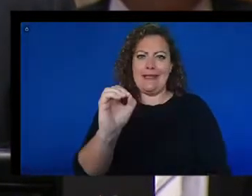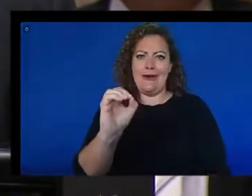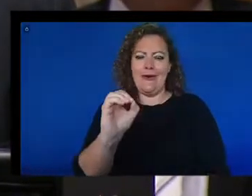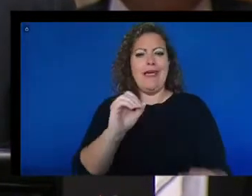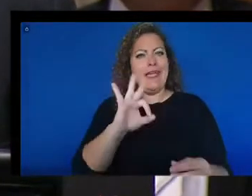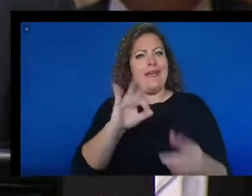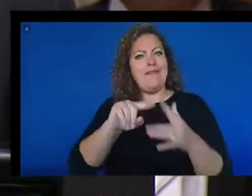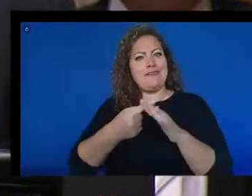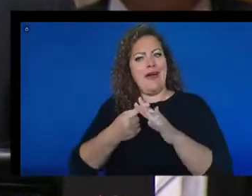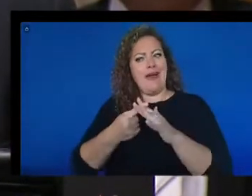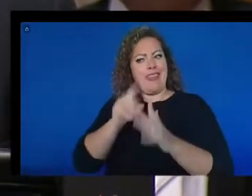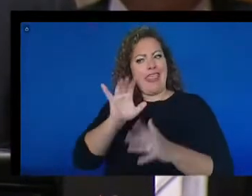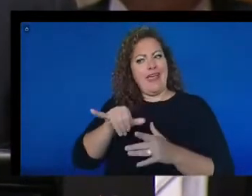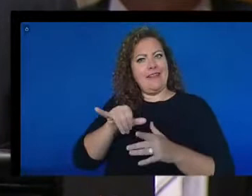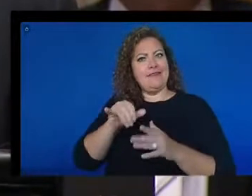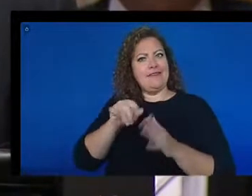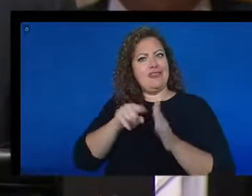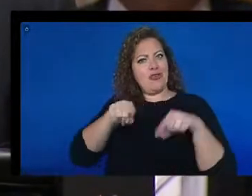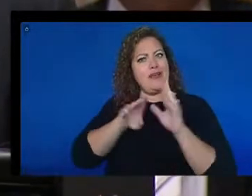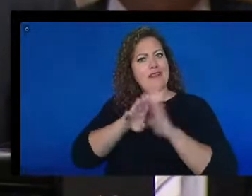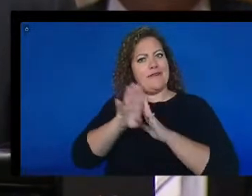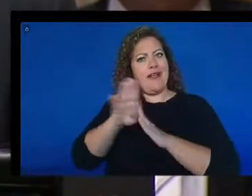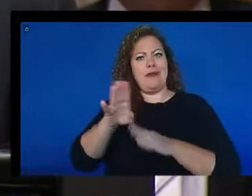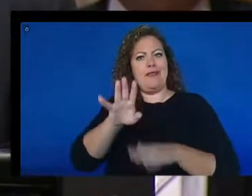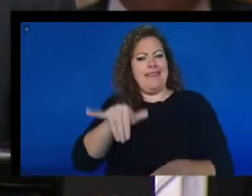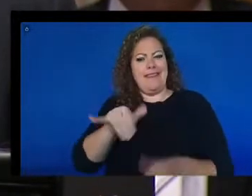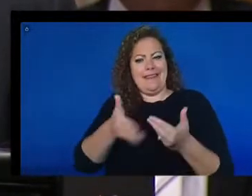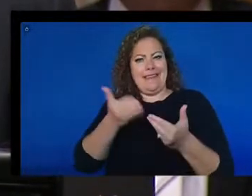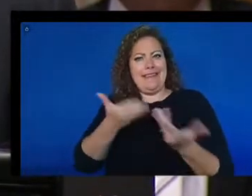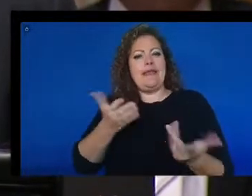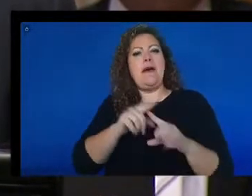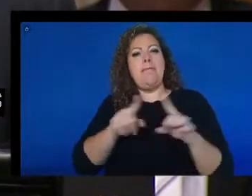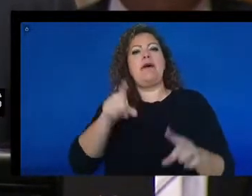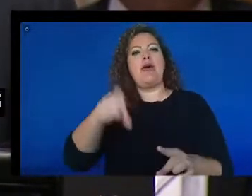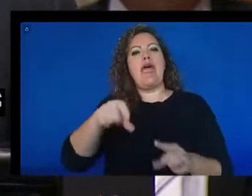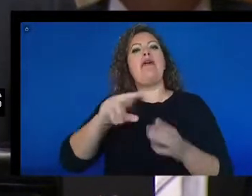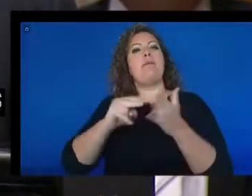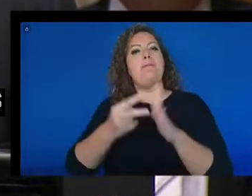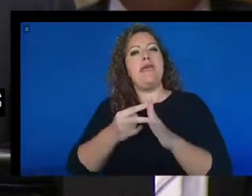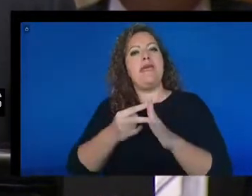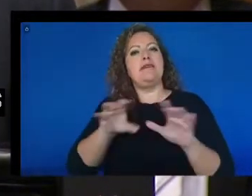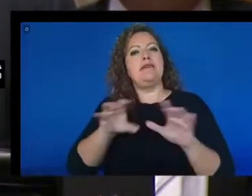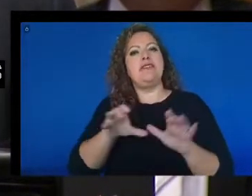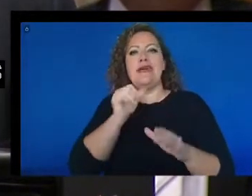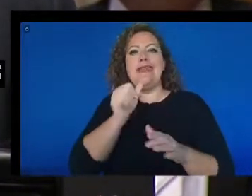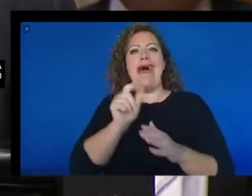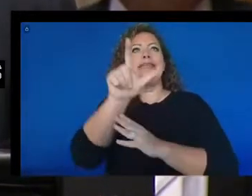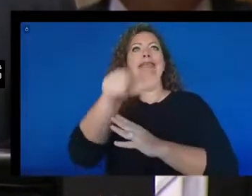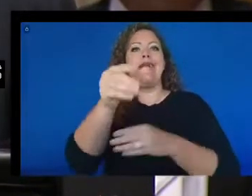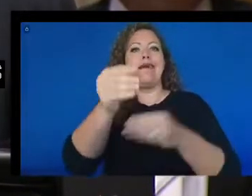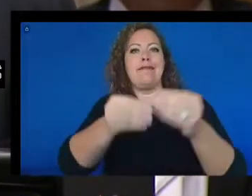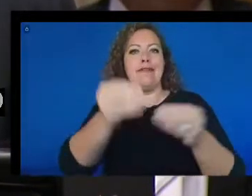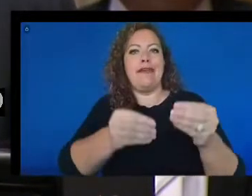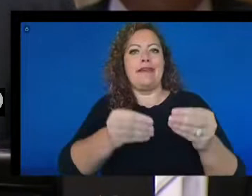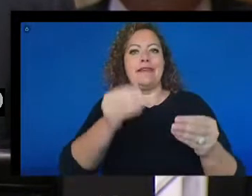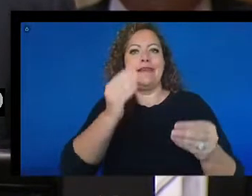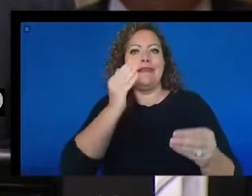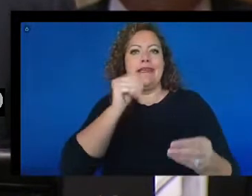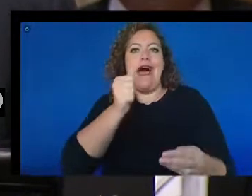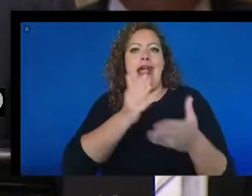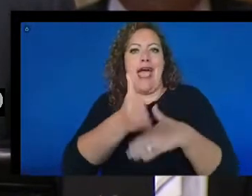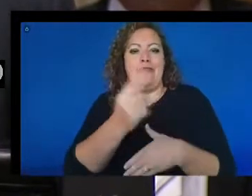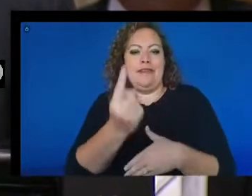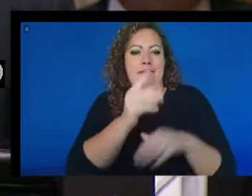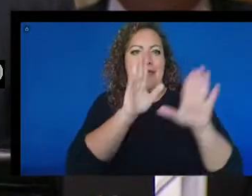we can make it accessible. It's not a problem. We just have to make sure that it's intentional and not done after we've done this wonderful creation of something. And then we say, oh,